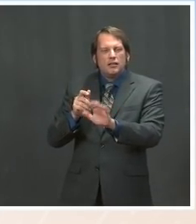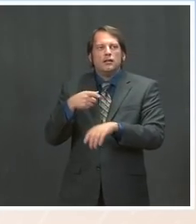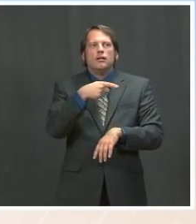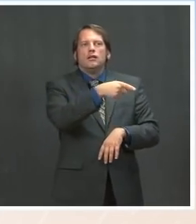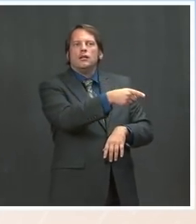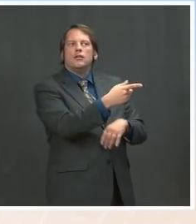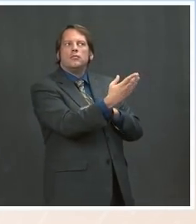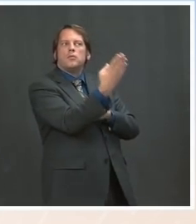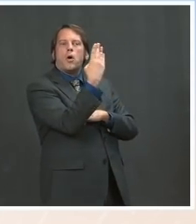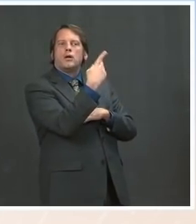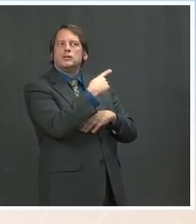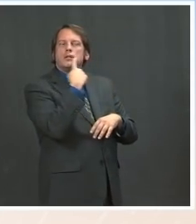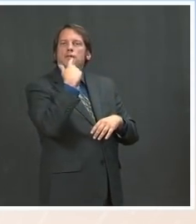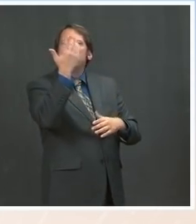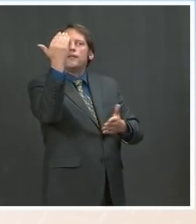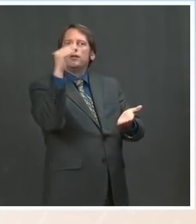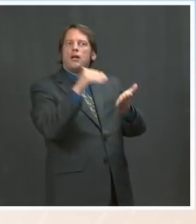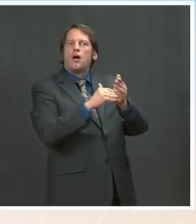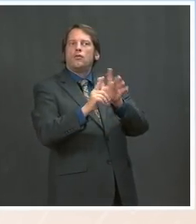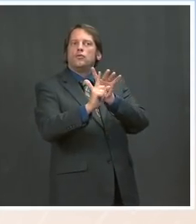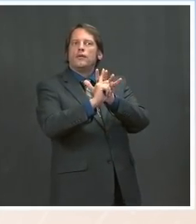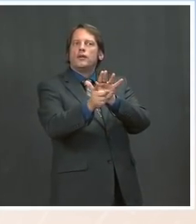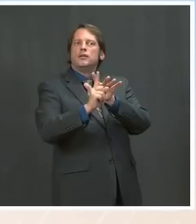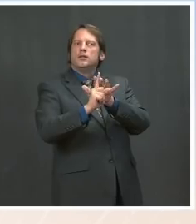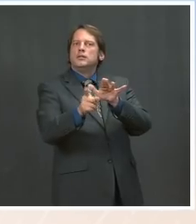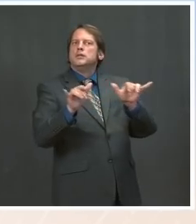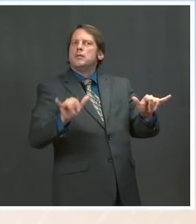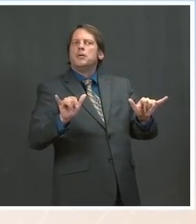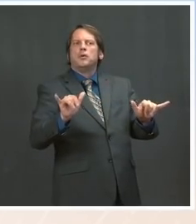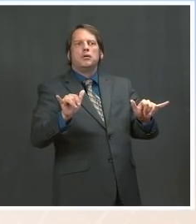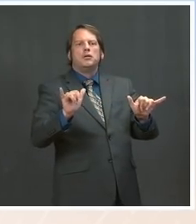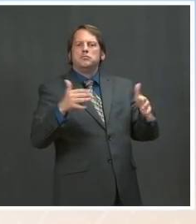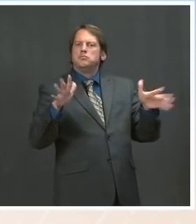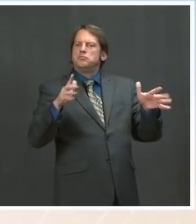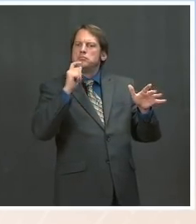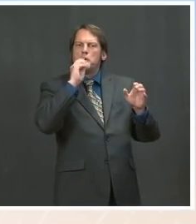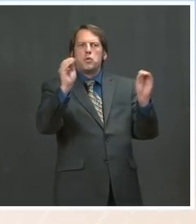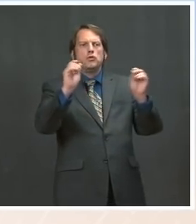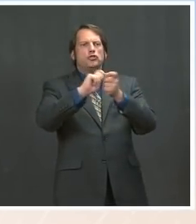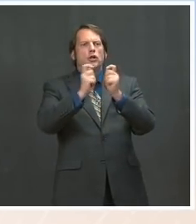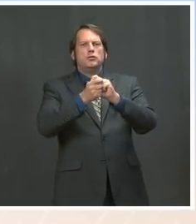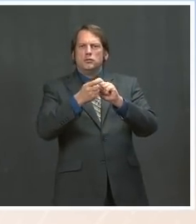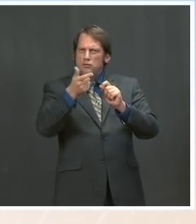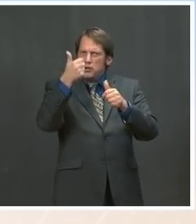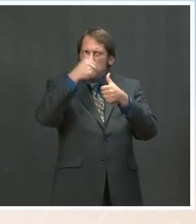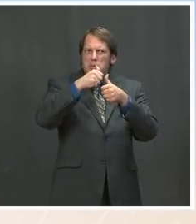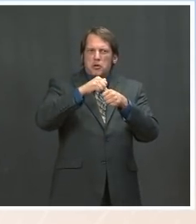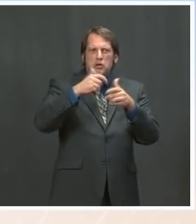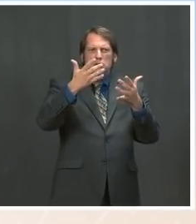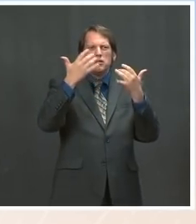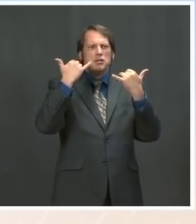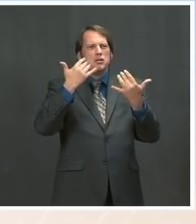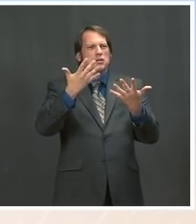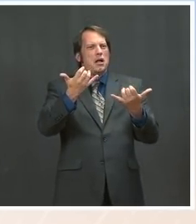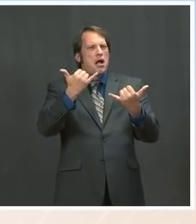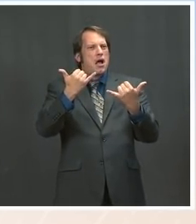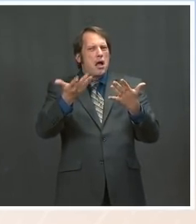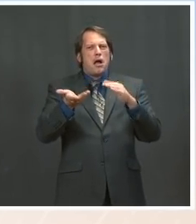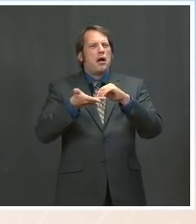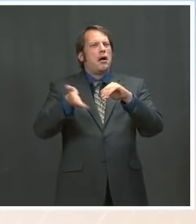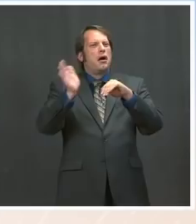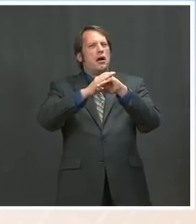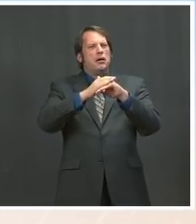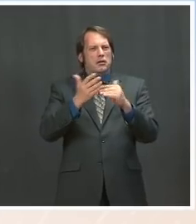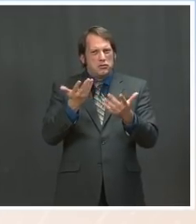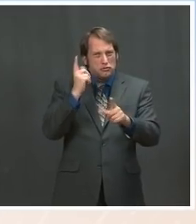refugees remains justified, period. And, yes, there was a caveat that you could raise that cap later. But, I mean, it